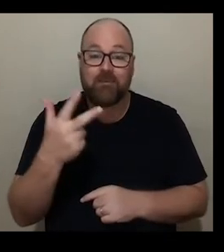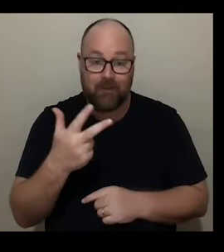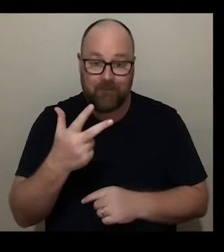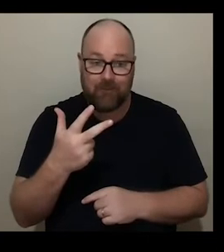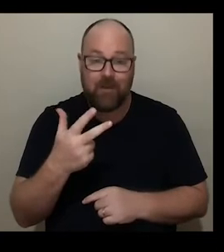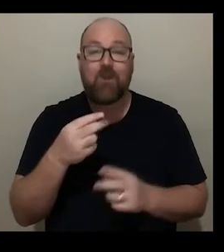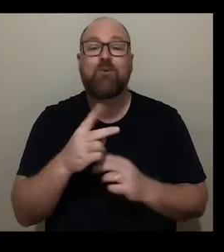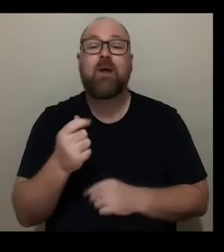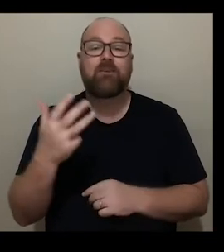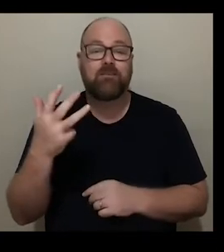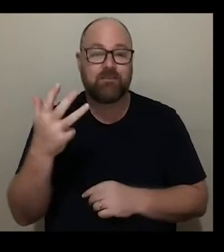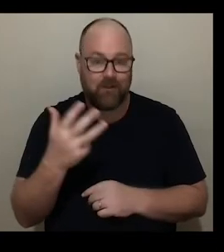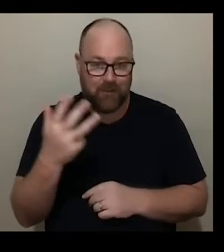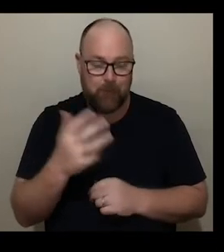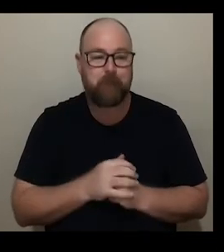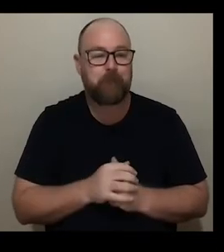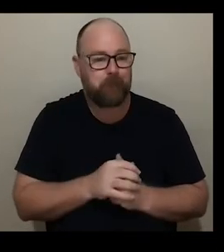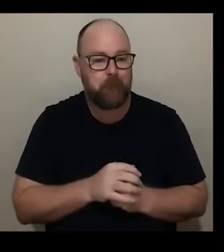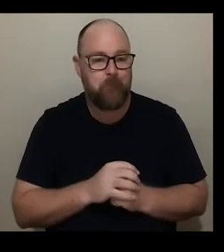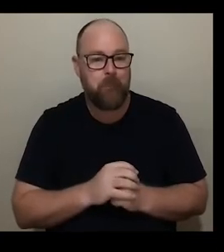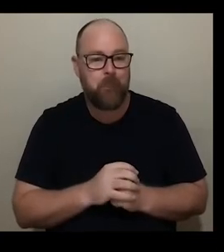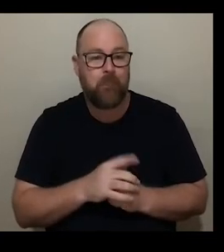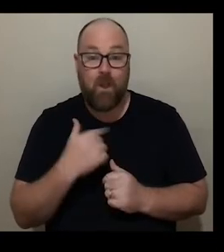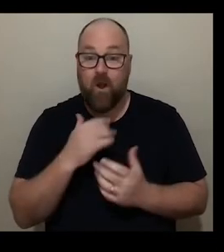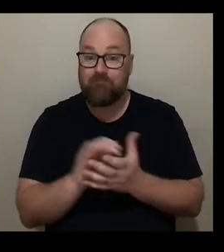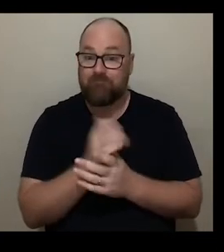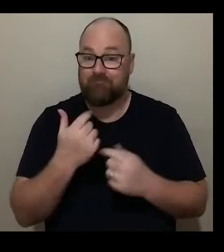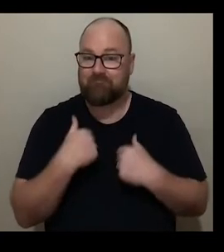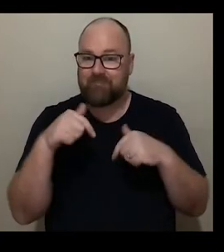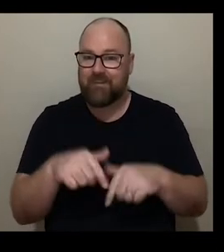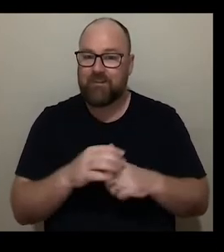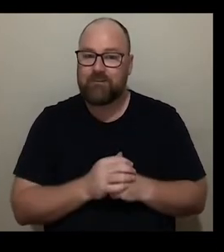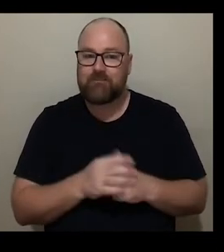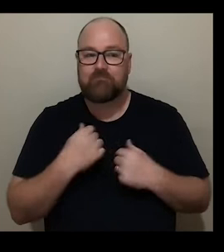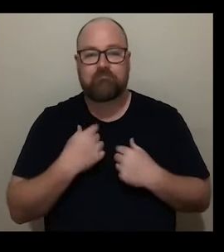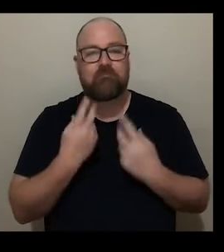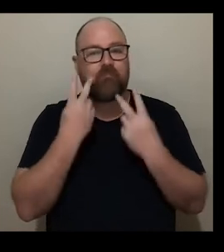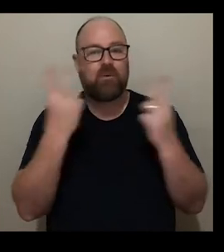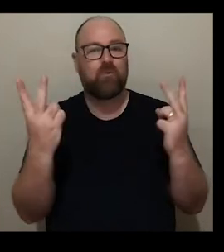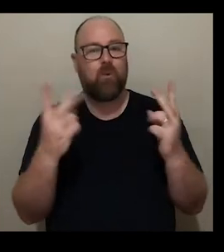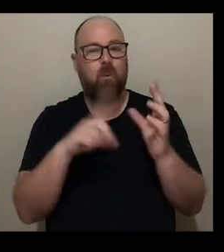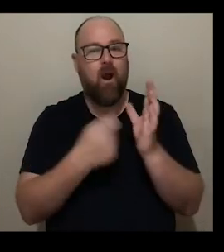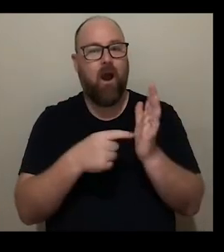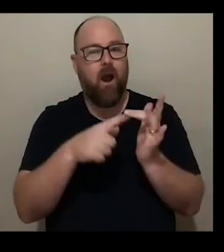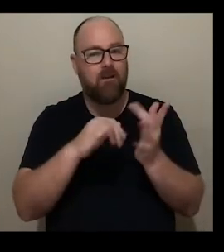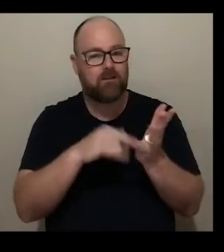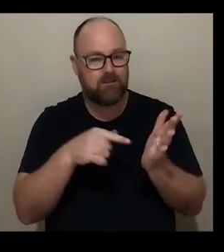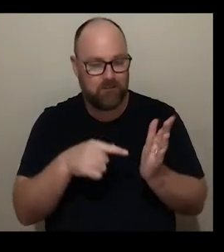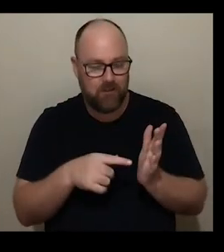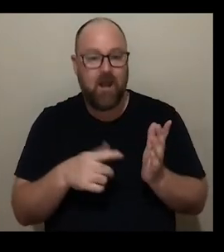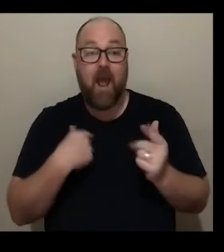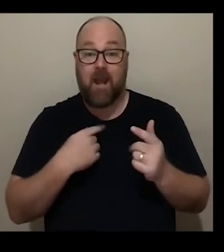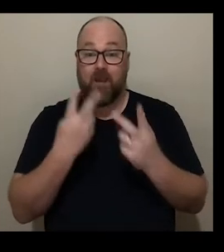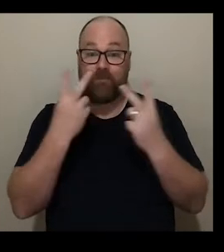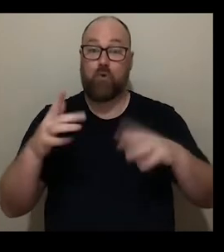and 2019 and I'm very pleased to be here. I'm a visual artist, I'm a visual and performance artist